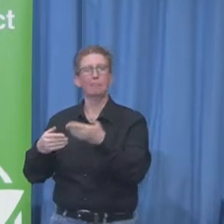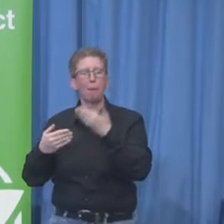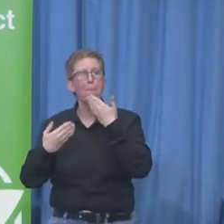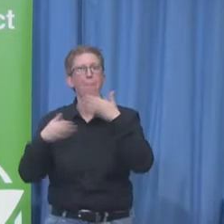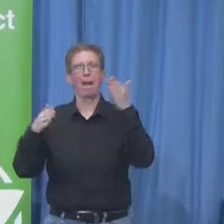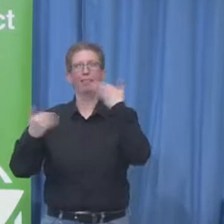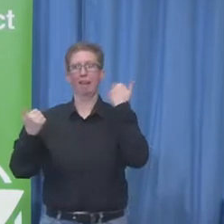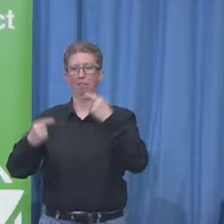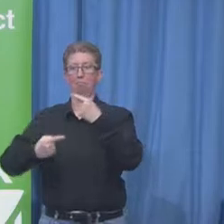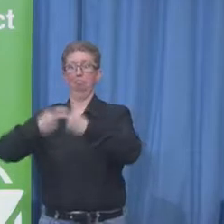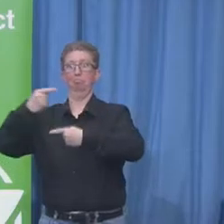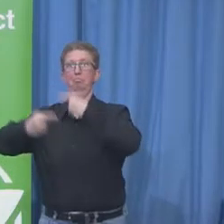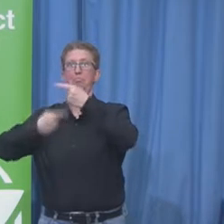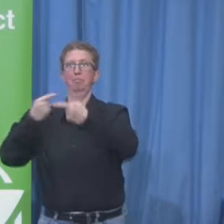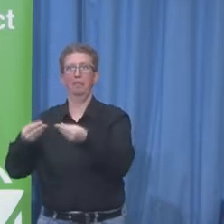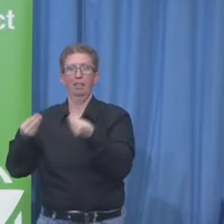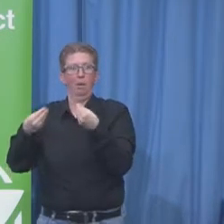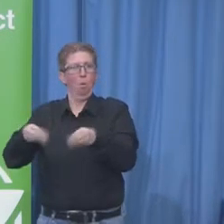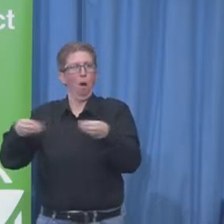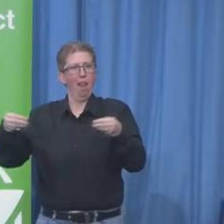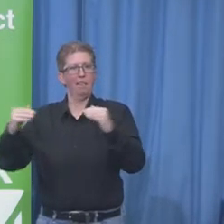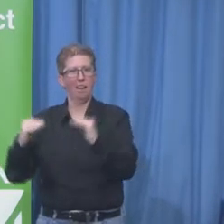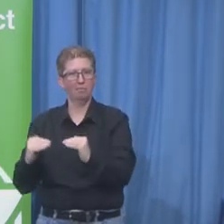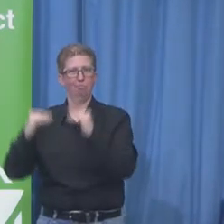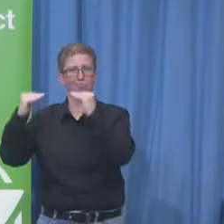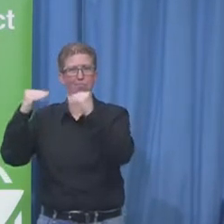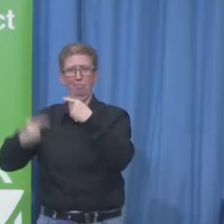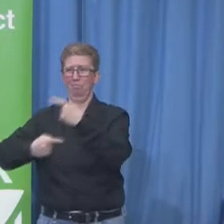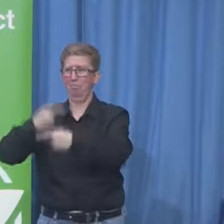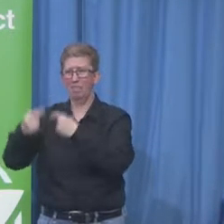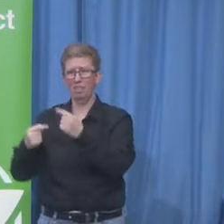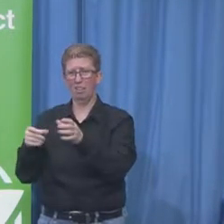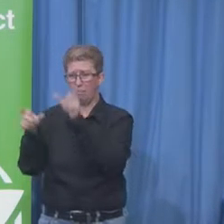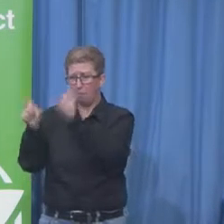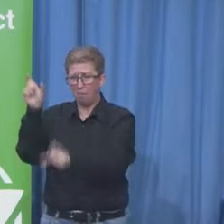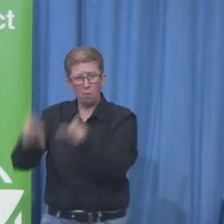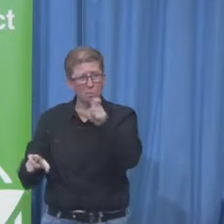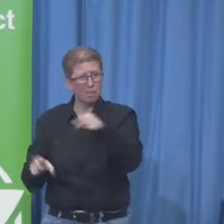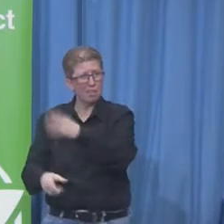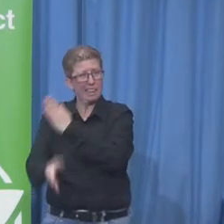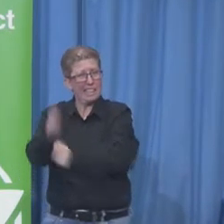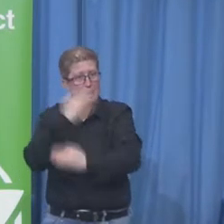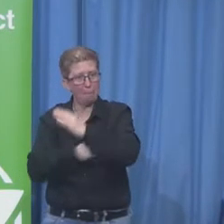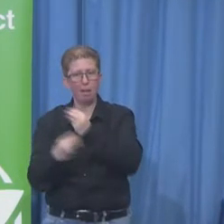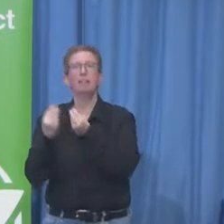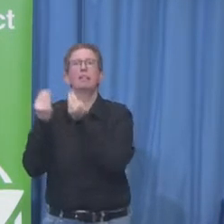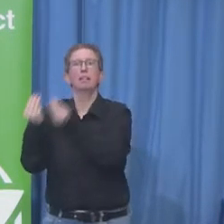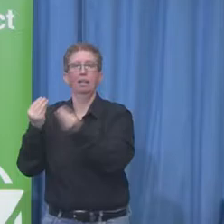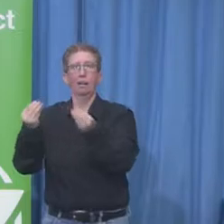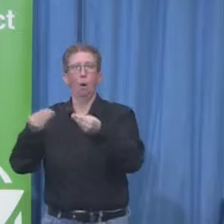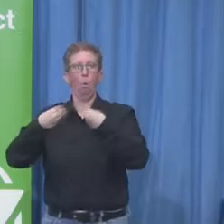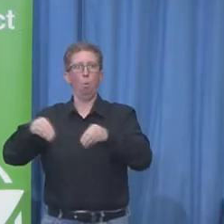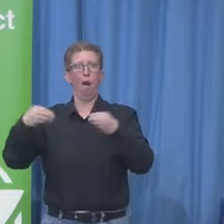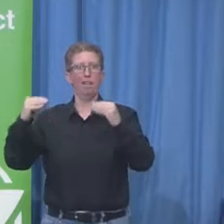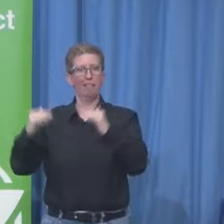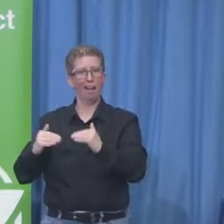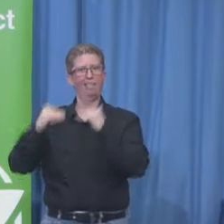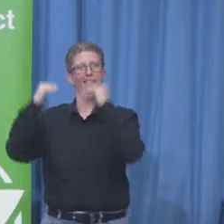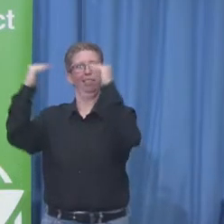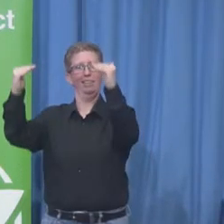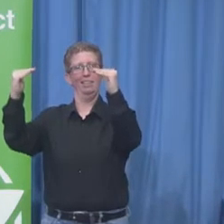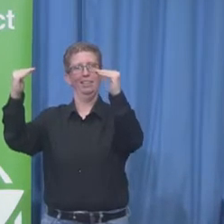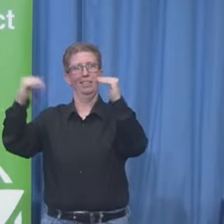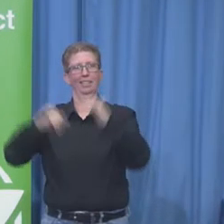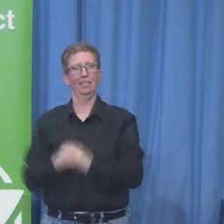Turnover went down. Error rates went down. And it was a great success story. These people